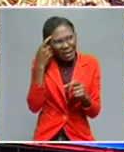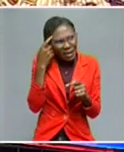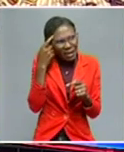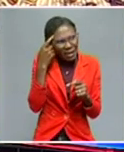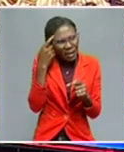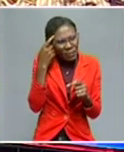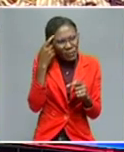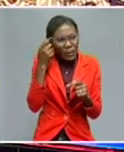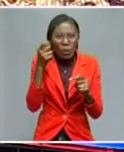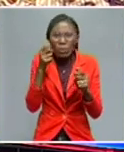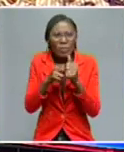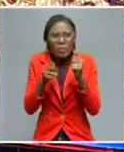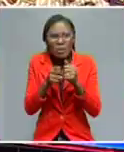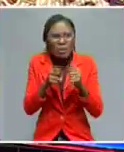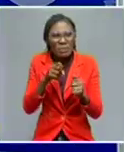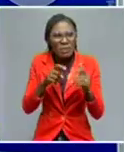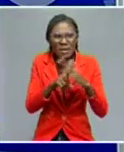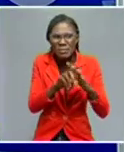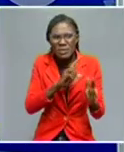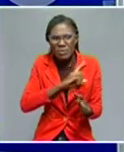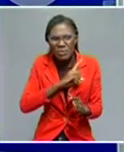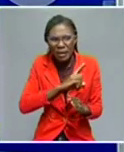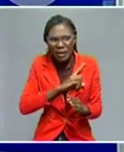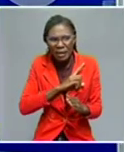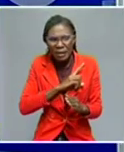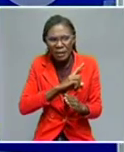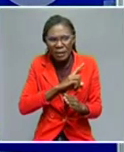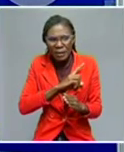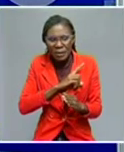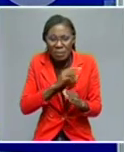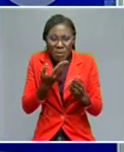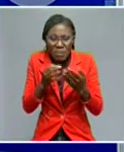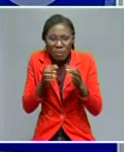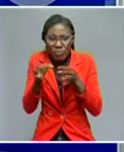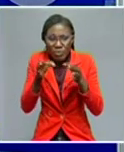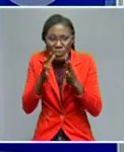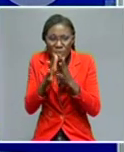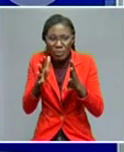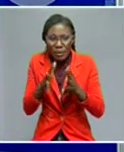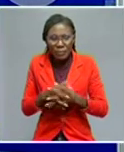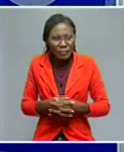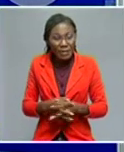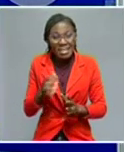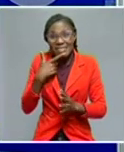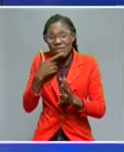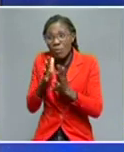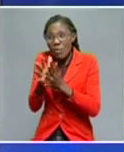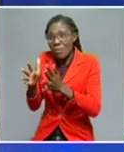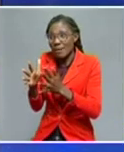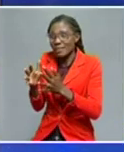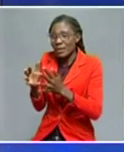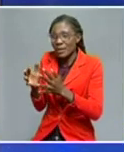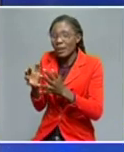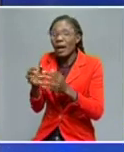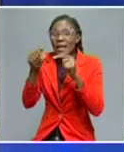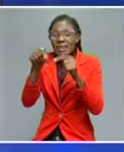apart from the ones that we have seen and followed through the international media? Thank you very much for having me. I think